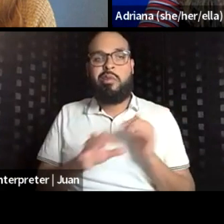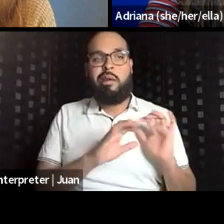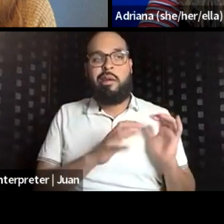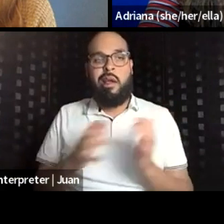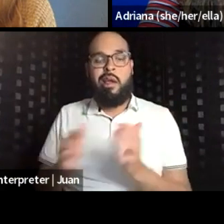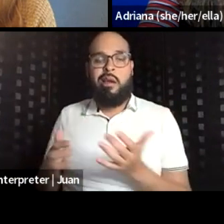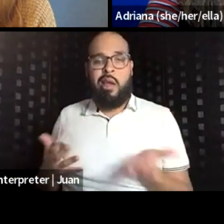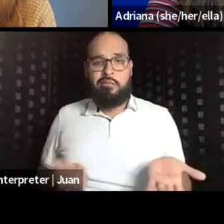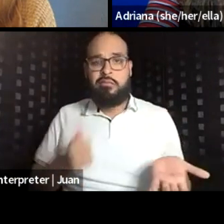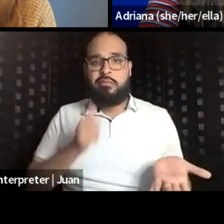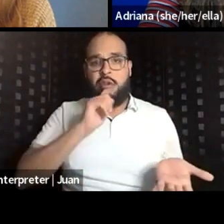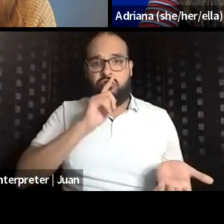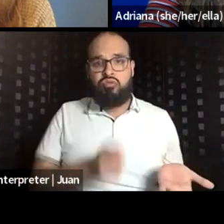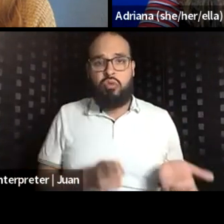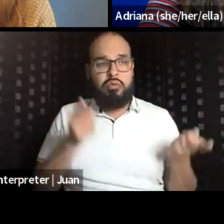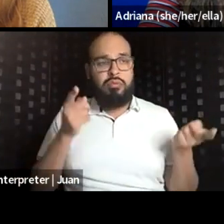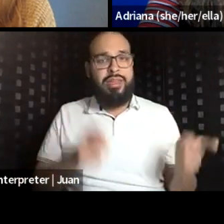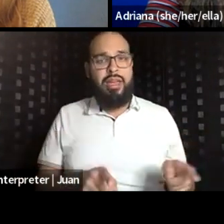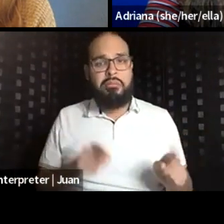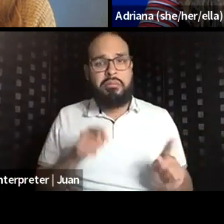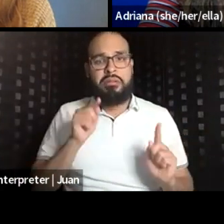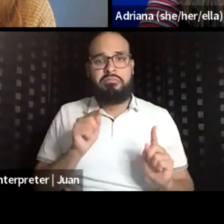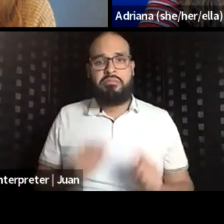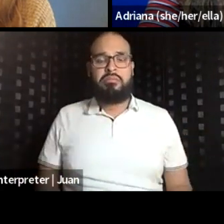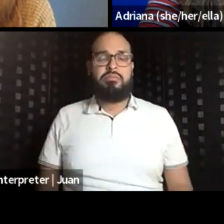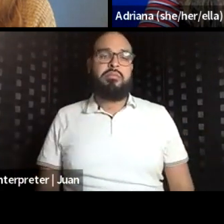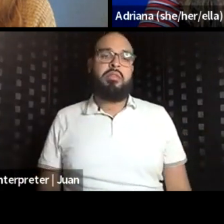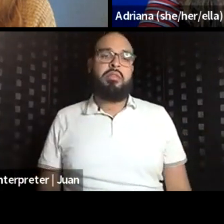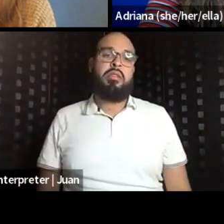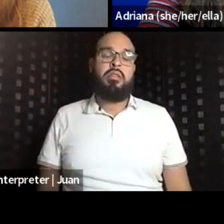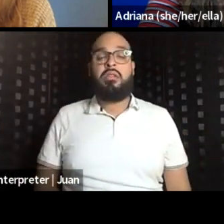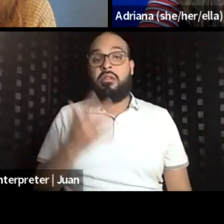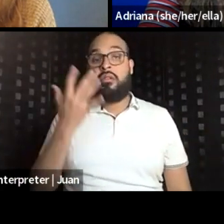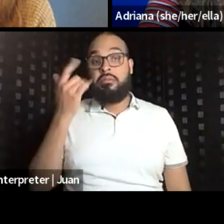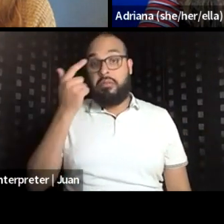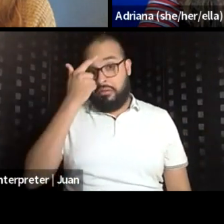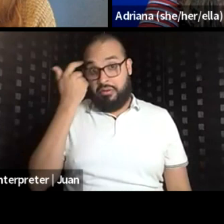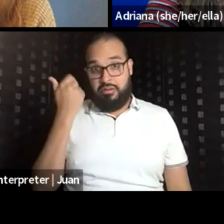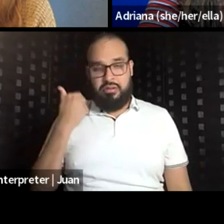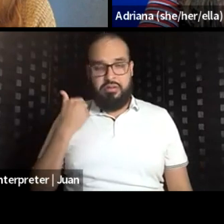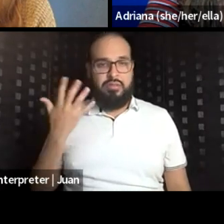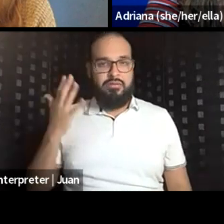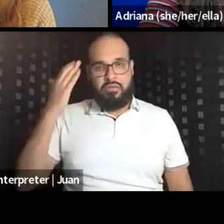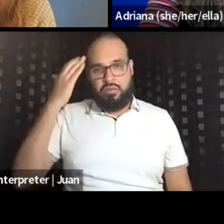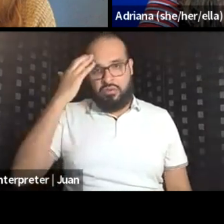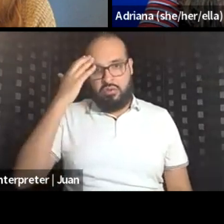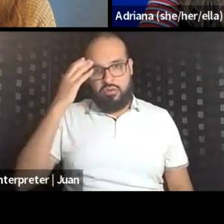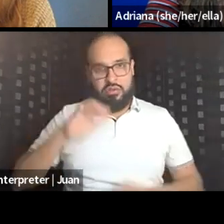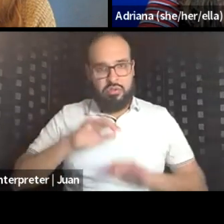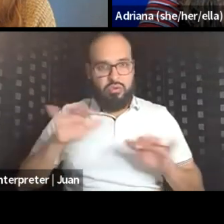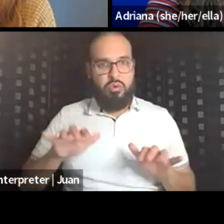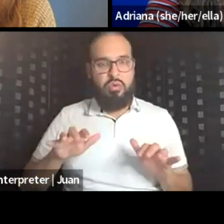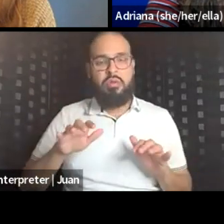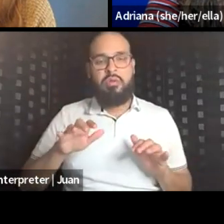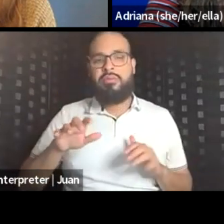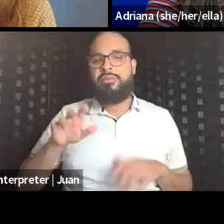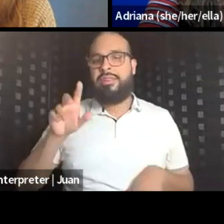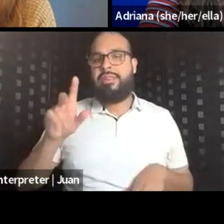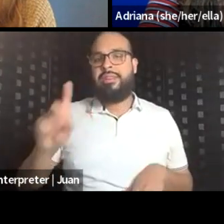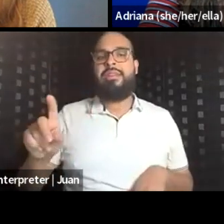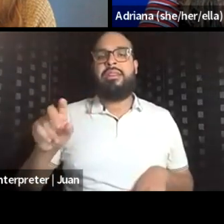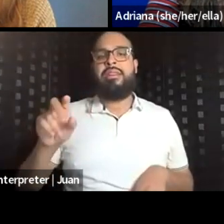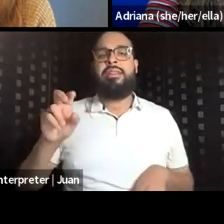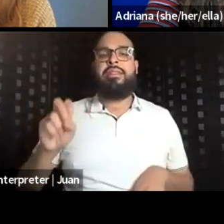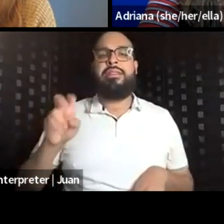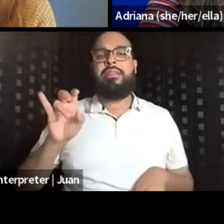sure, you know, what it was going to be like. Because I knew that they had done a lot of EDI work. TCG does a ton of EDI